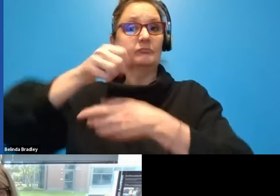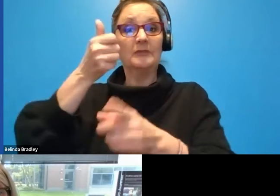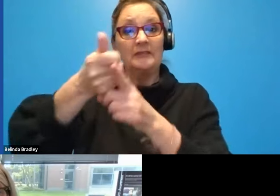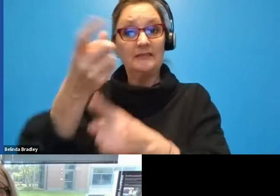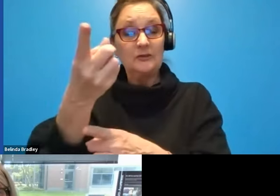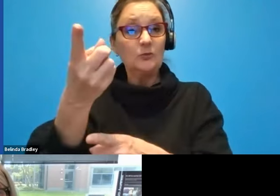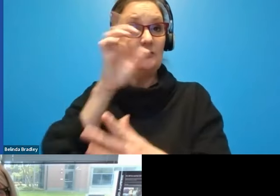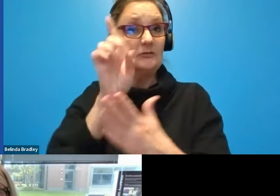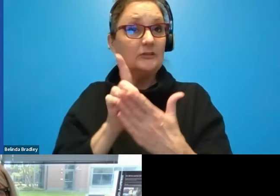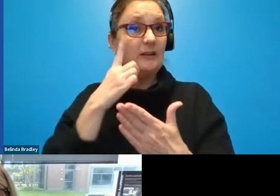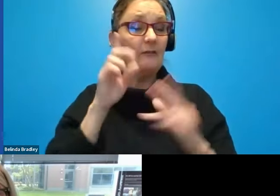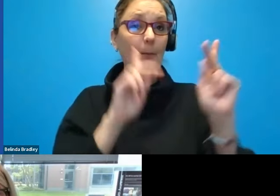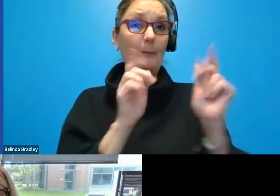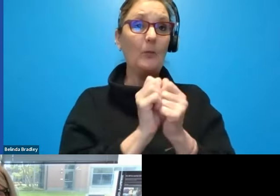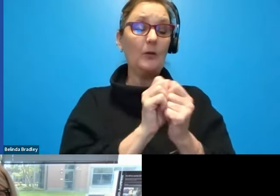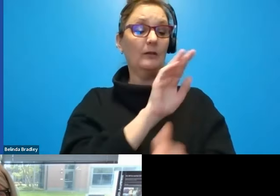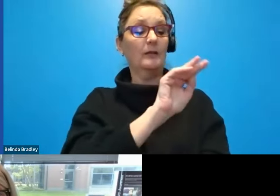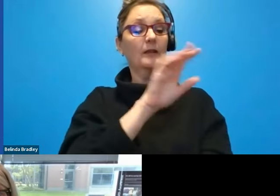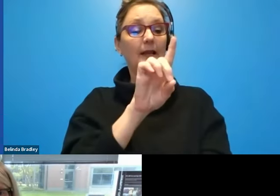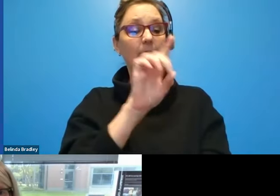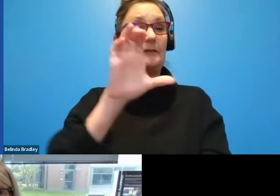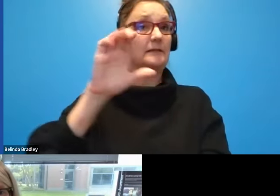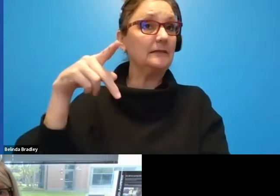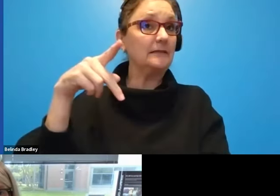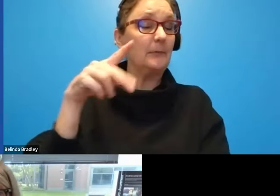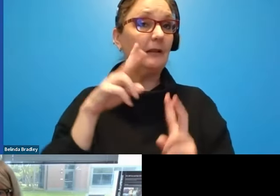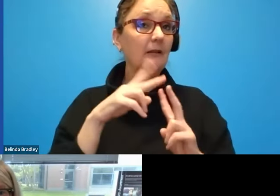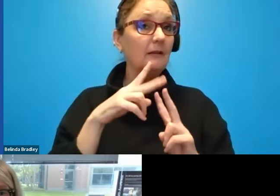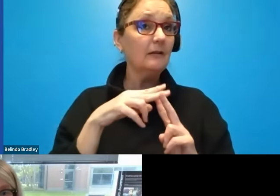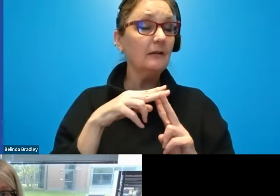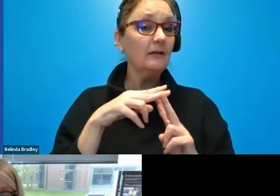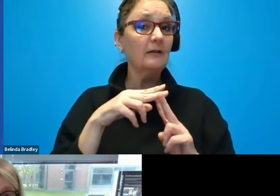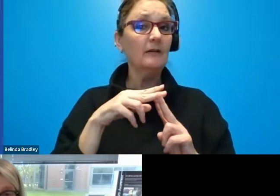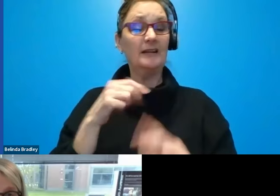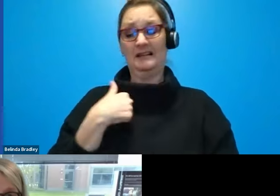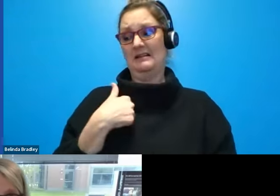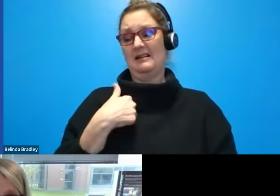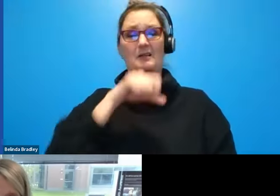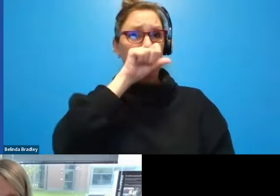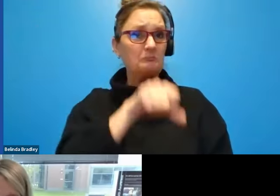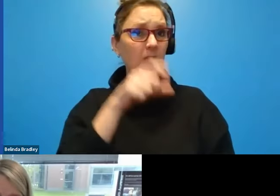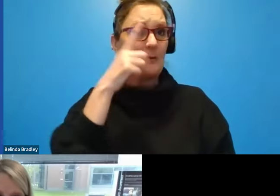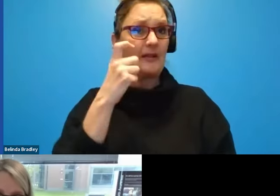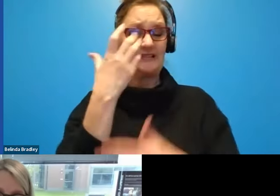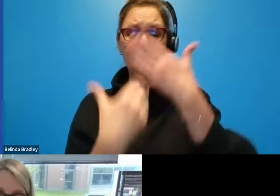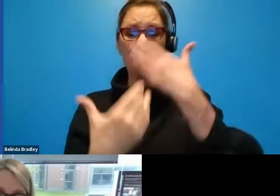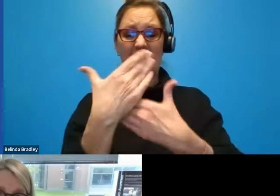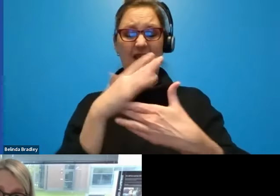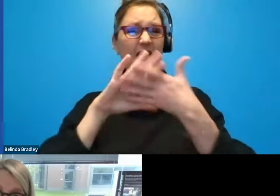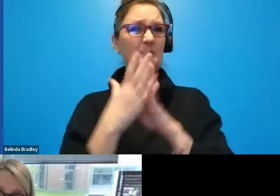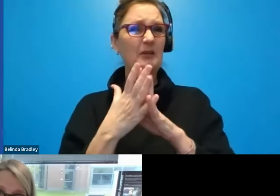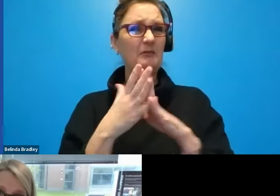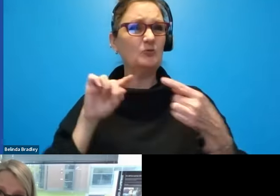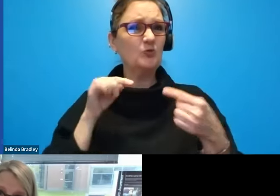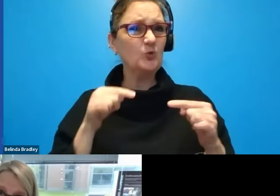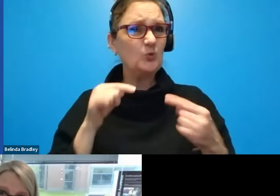designed for individuals with MDM and CP, and it's really, I use it all the time because my hand gets a bit funky and